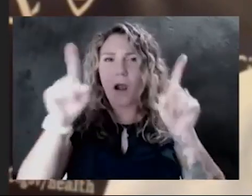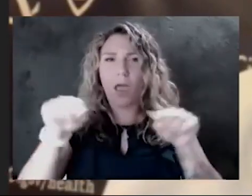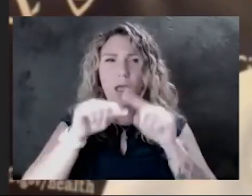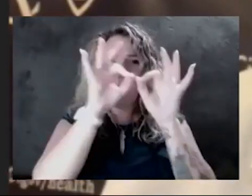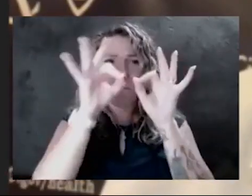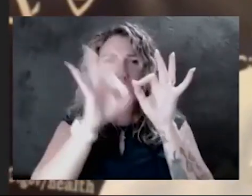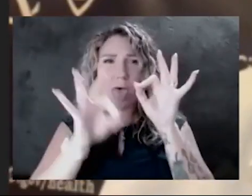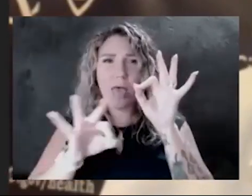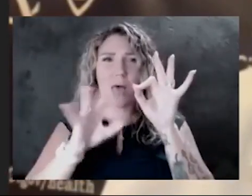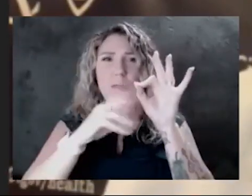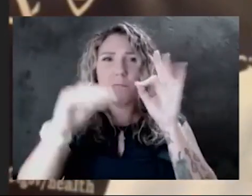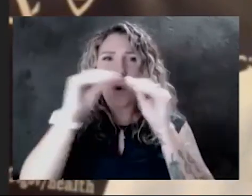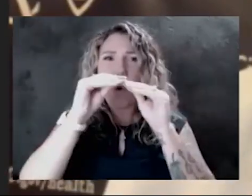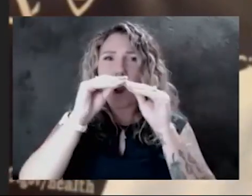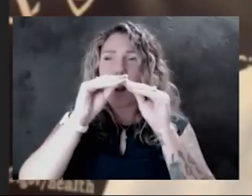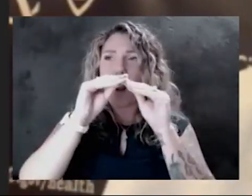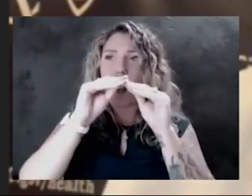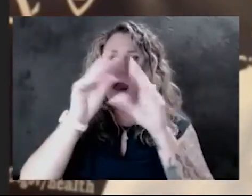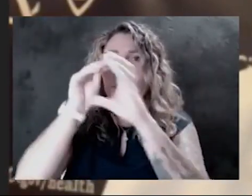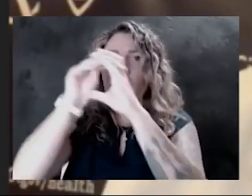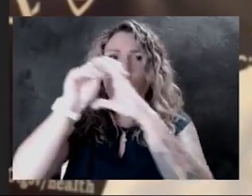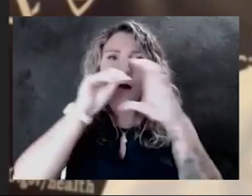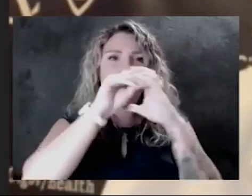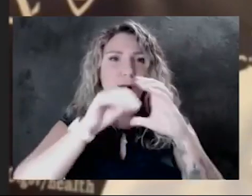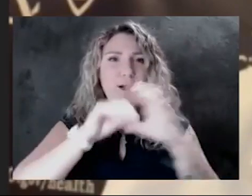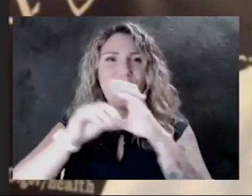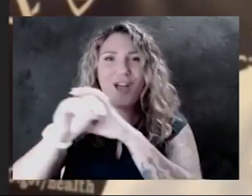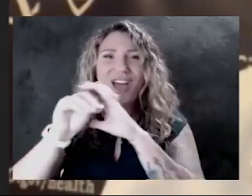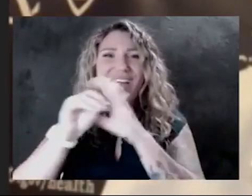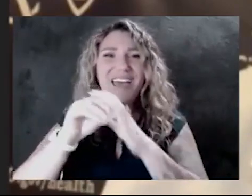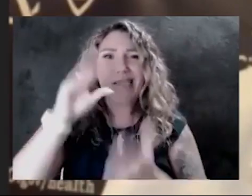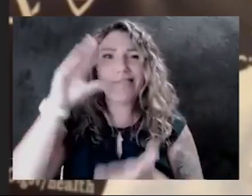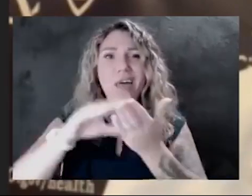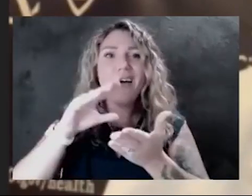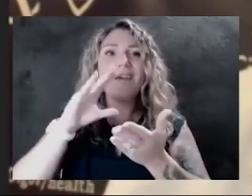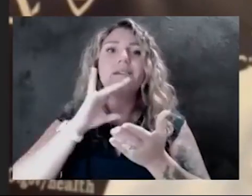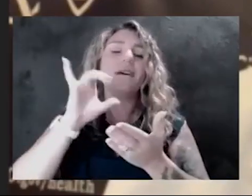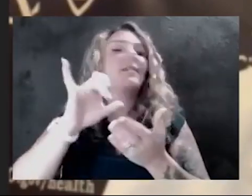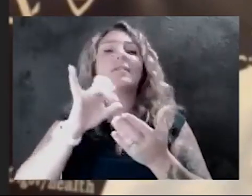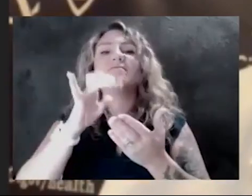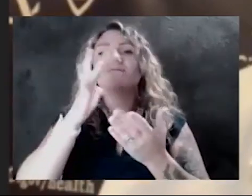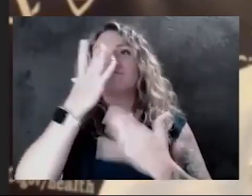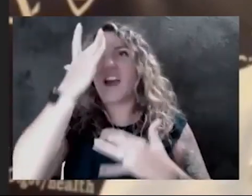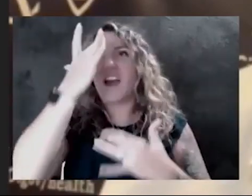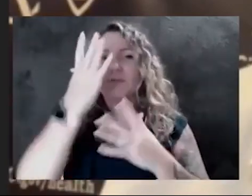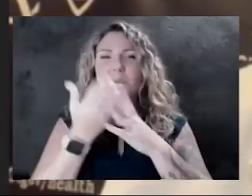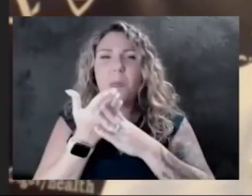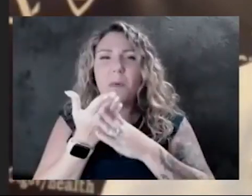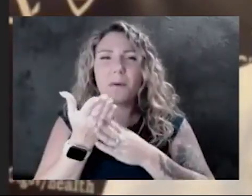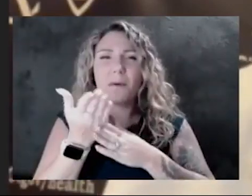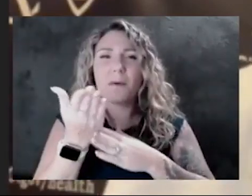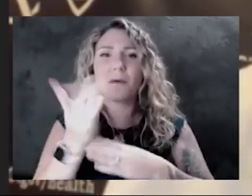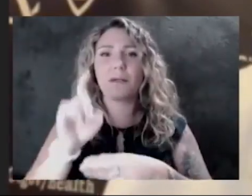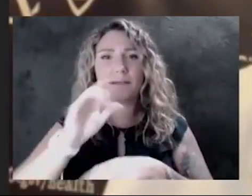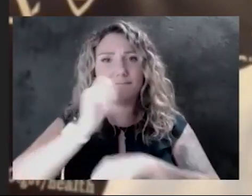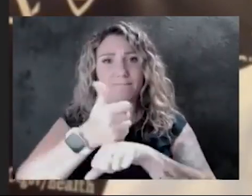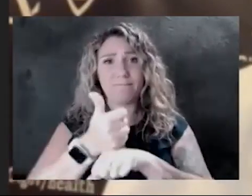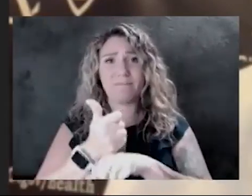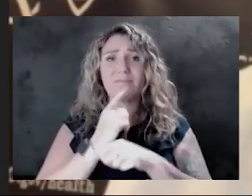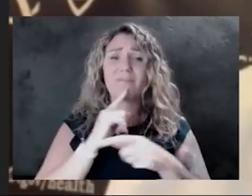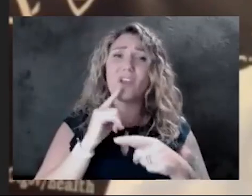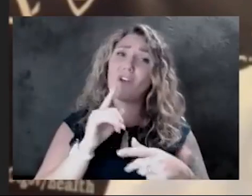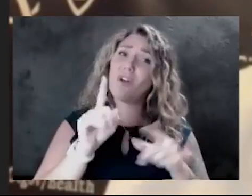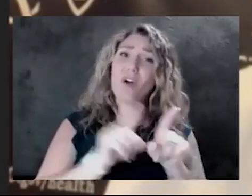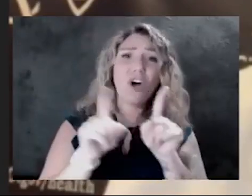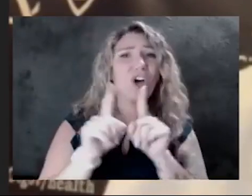in place, the less the virus can get through and the better off we'll be overall. It also hurts our local economy and